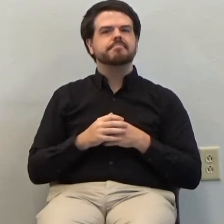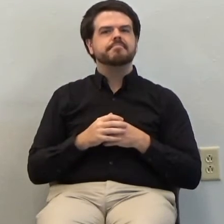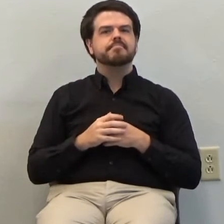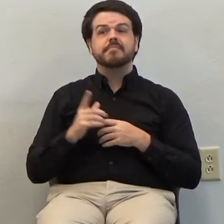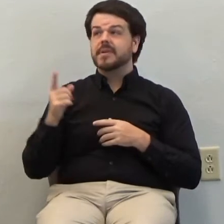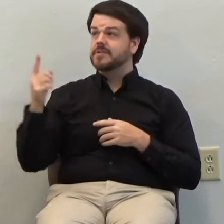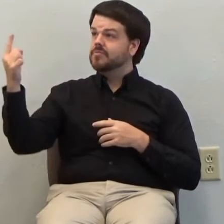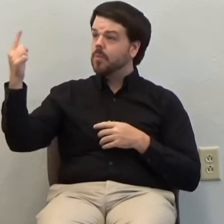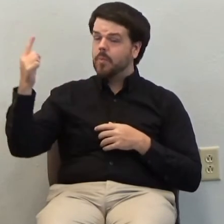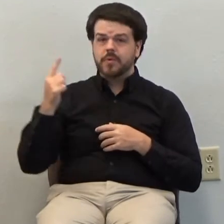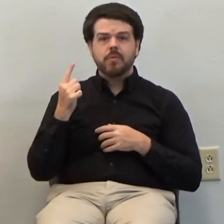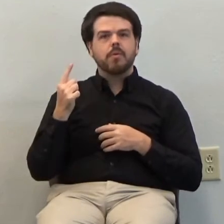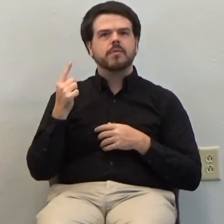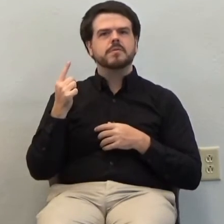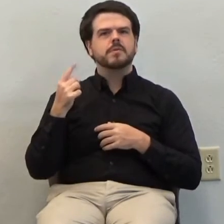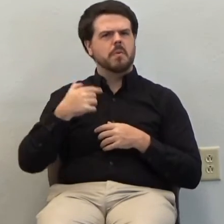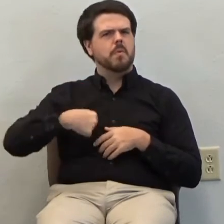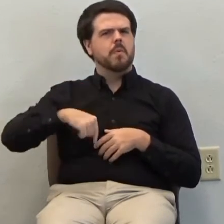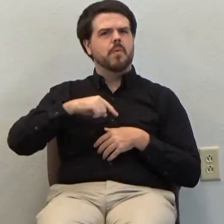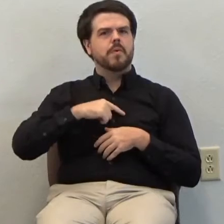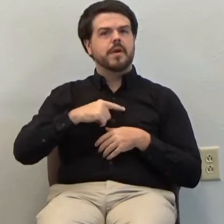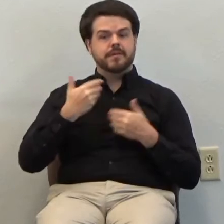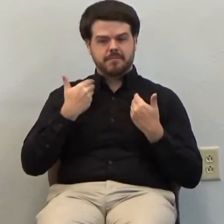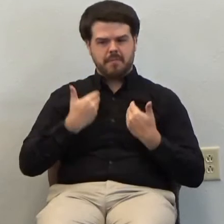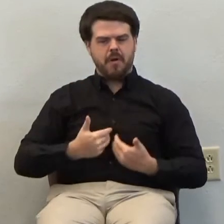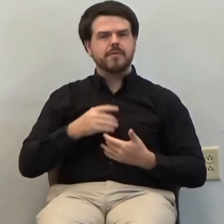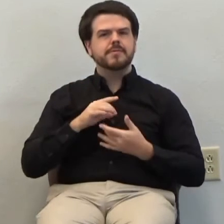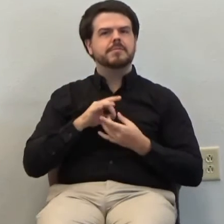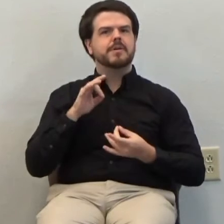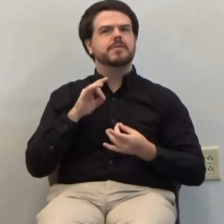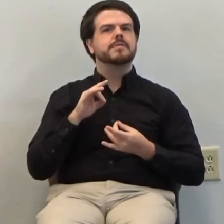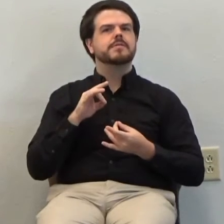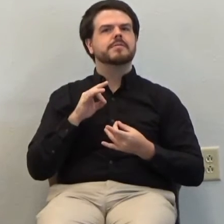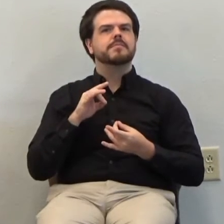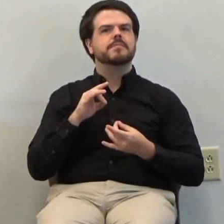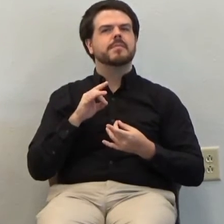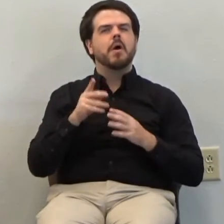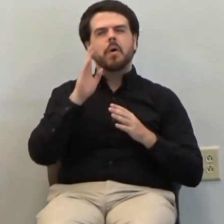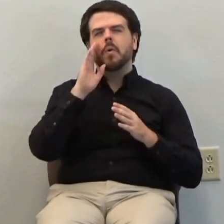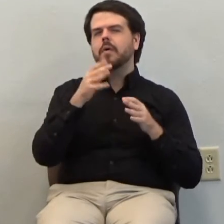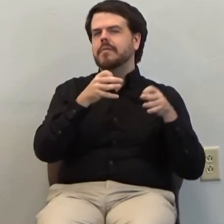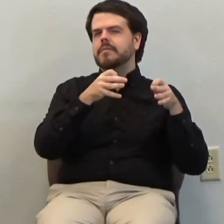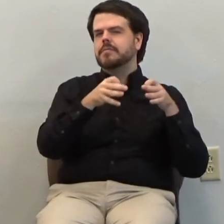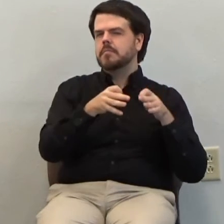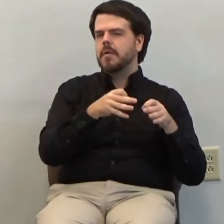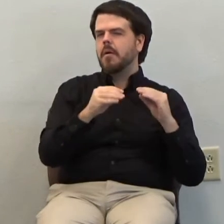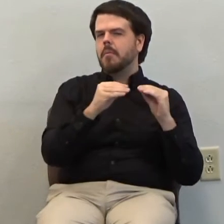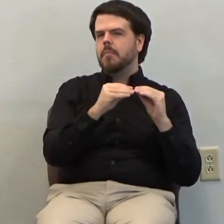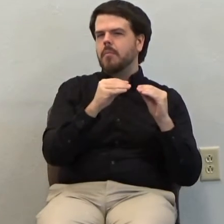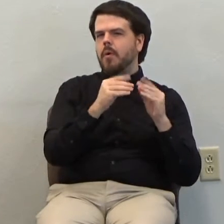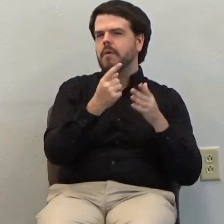returns, we, in our spirits, we're going to talk about this in the coming weeks,